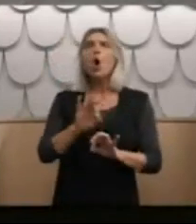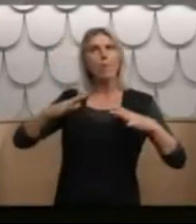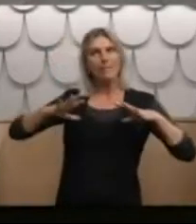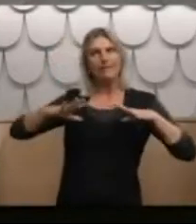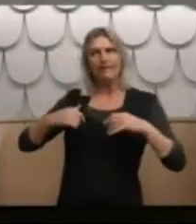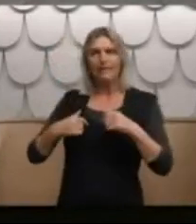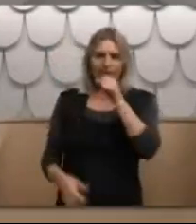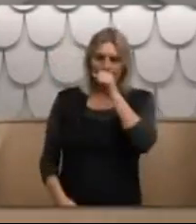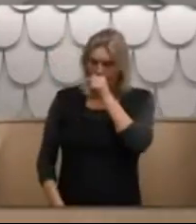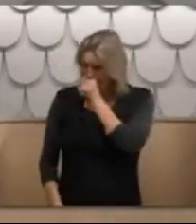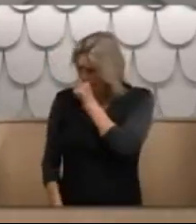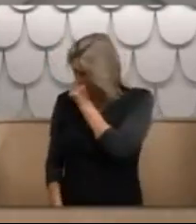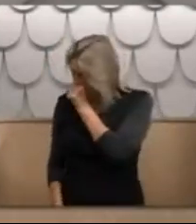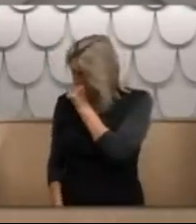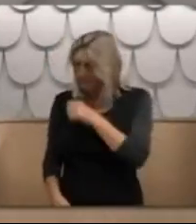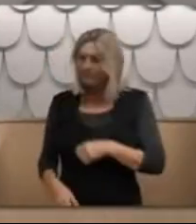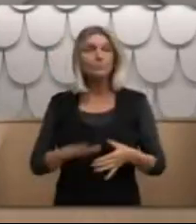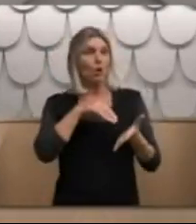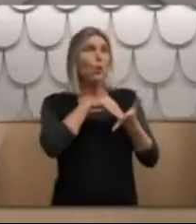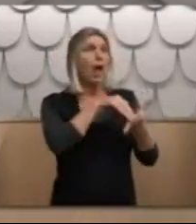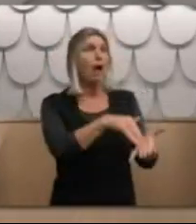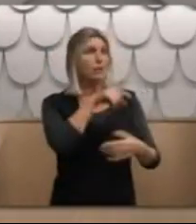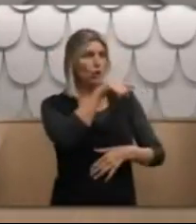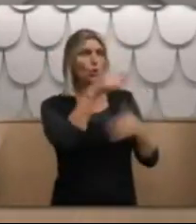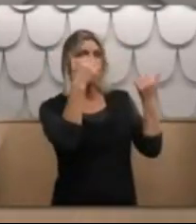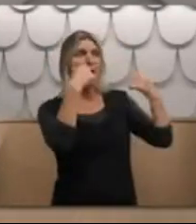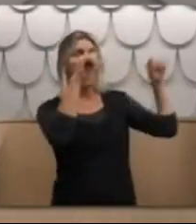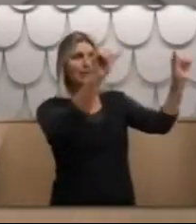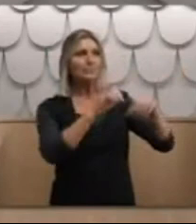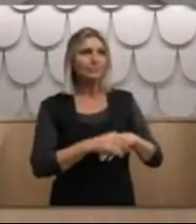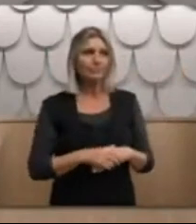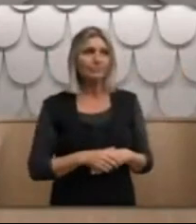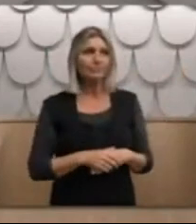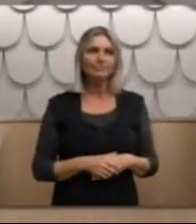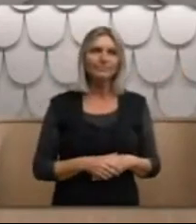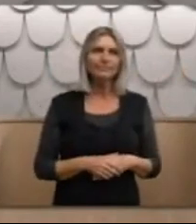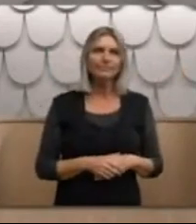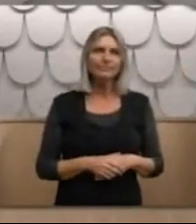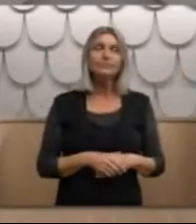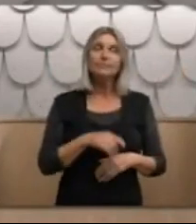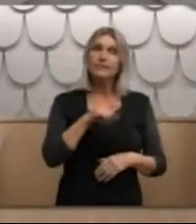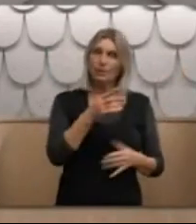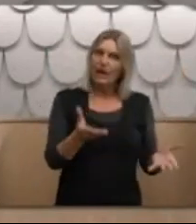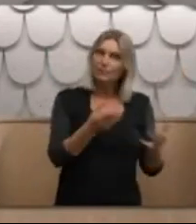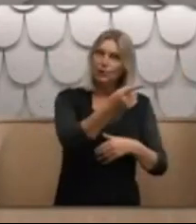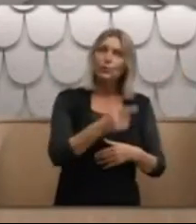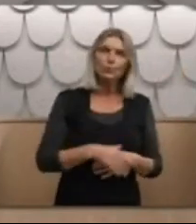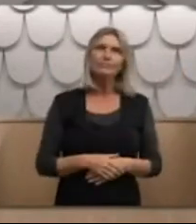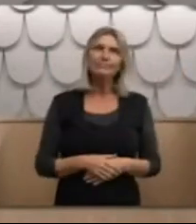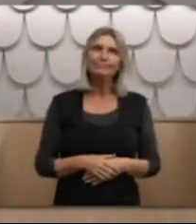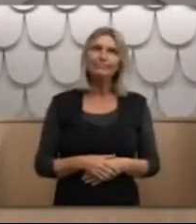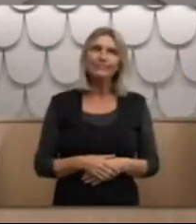Well, you were helped but you did it. You can't do it without yourself being right at the centre. And that shows